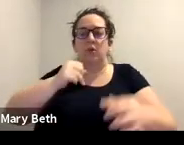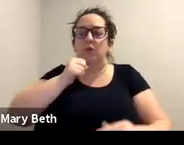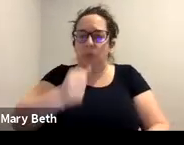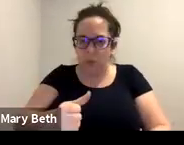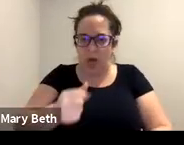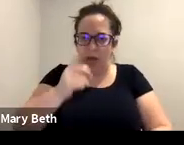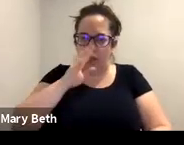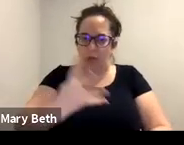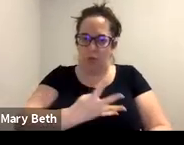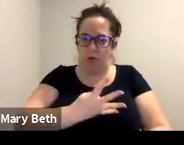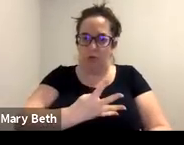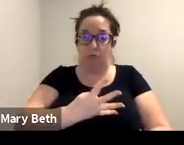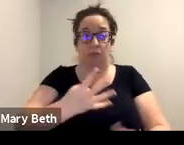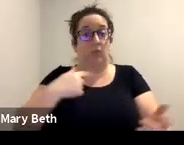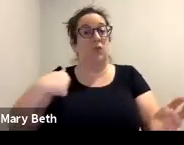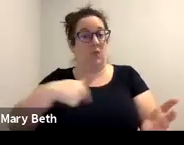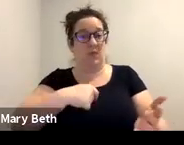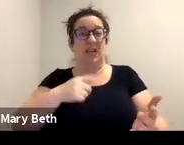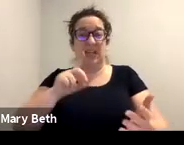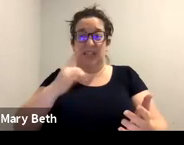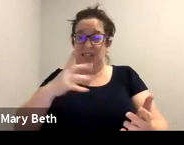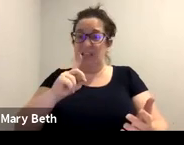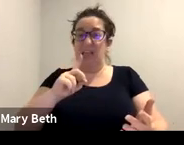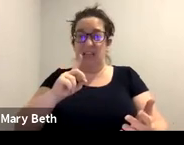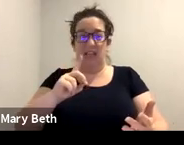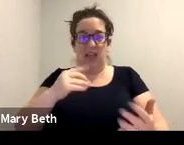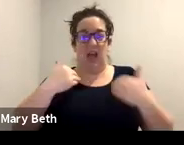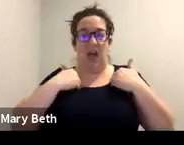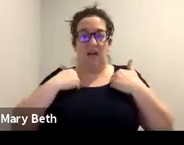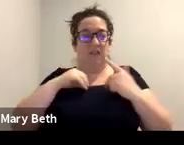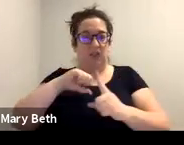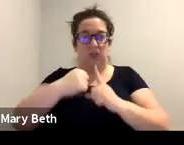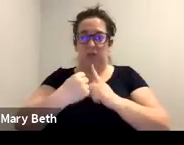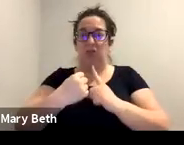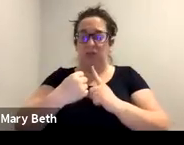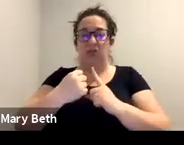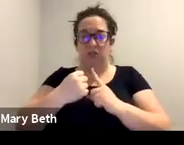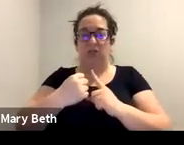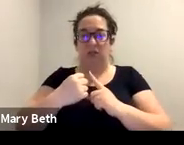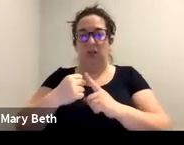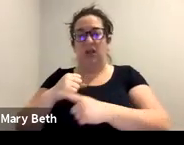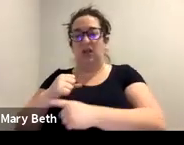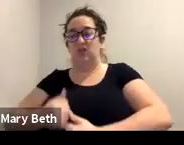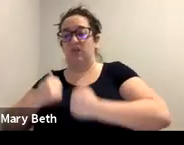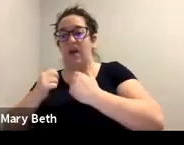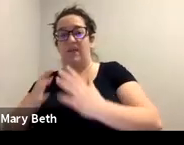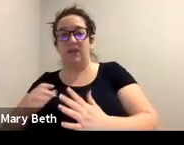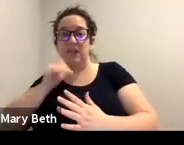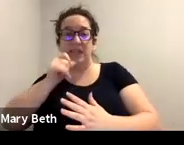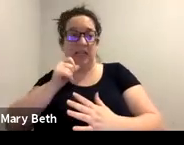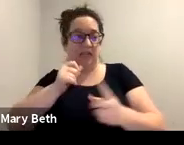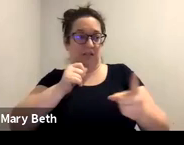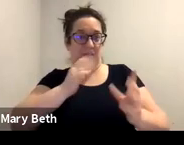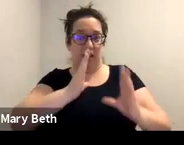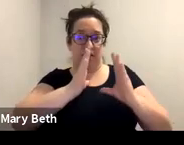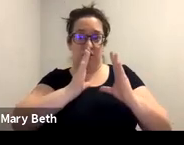where the survivor didn't take the subpoena seriously, or they didn't pay attention to what they were getting paperwork wise.